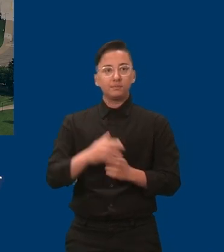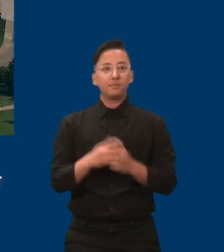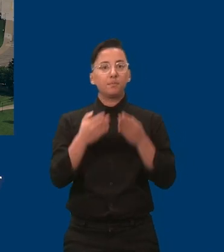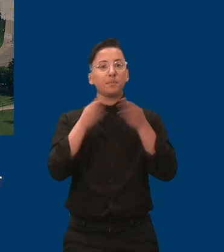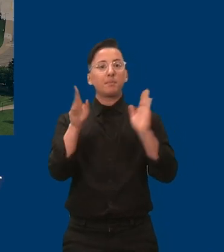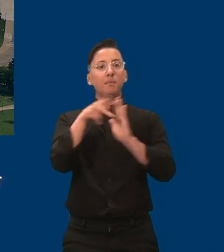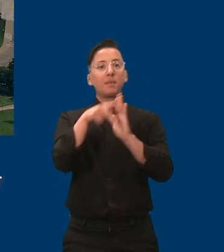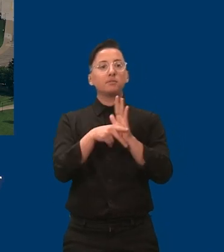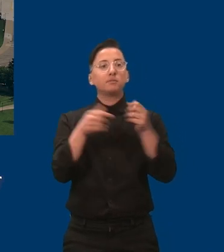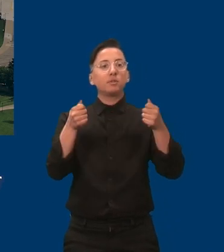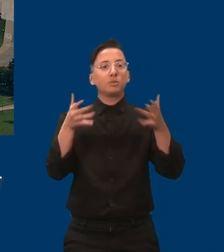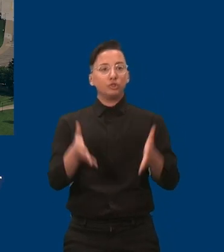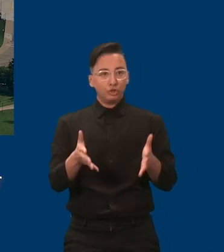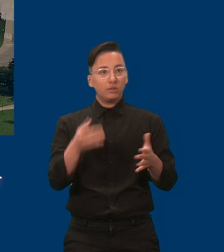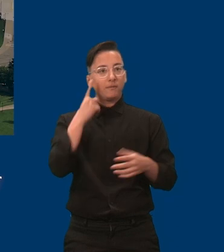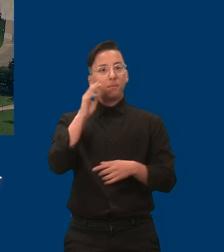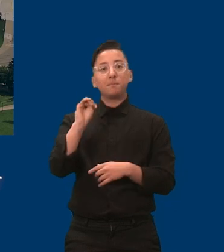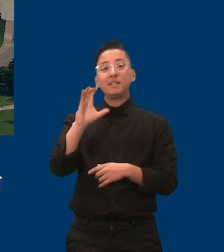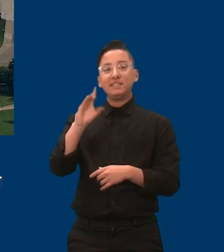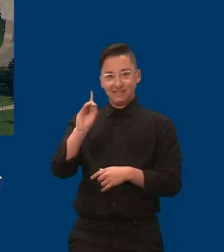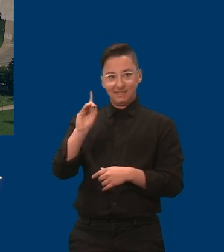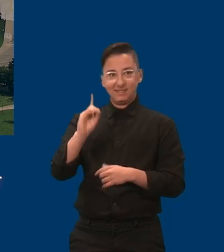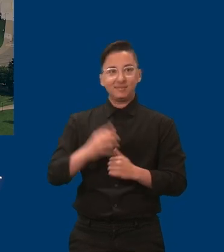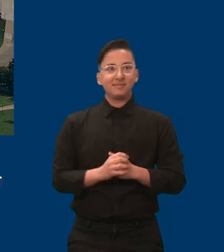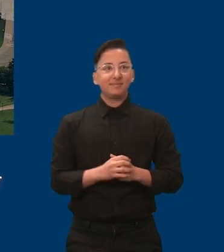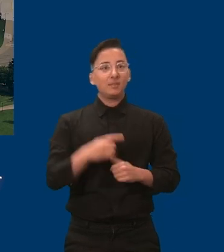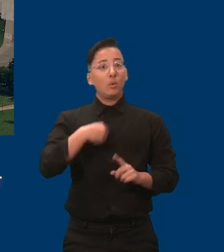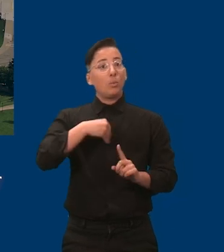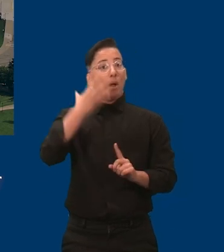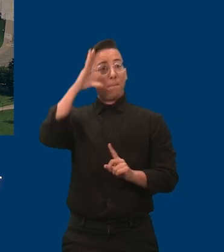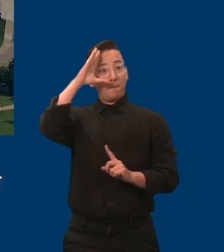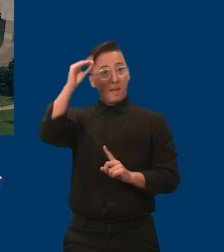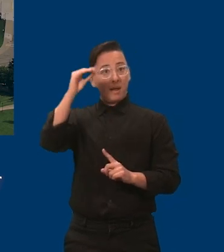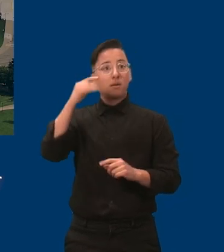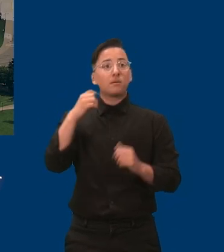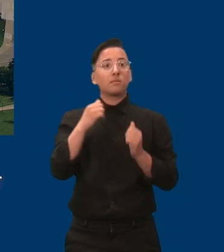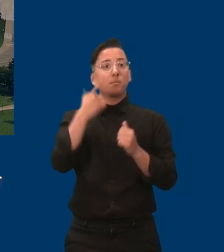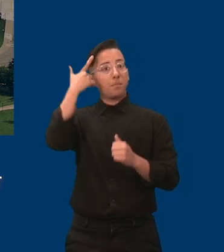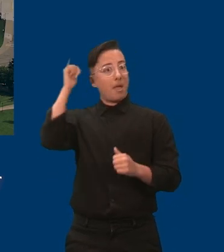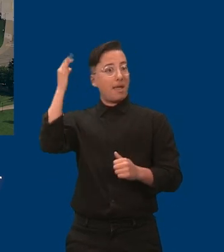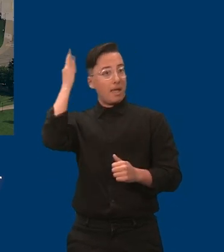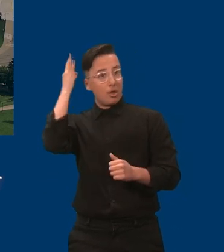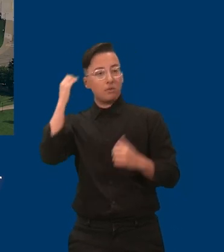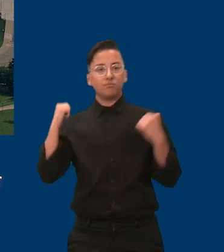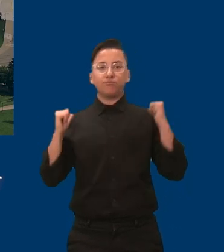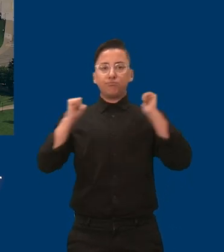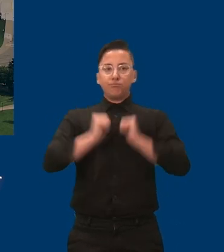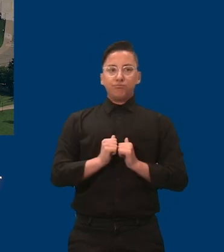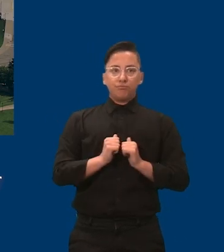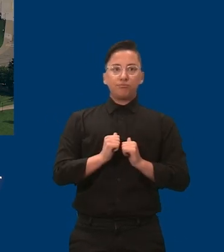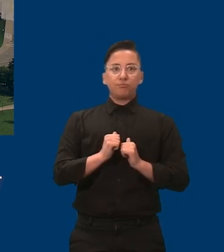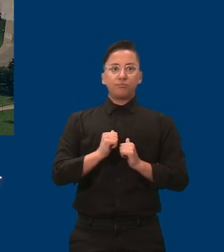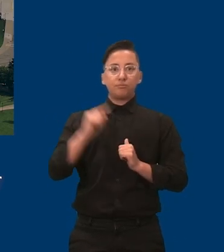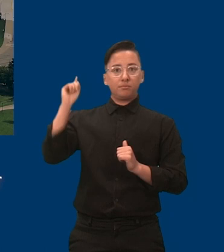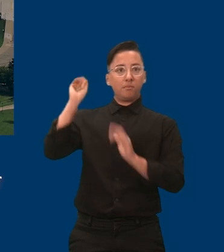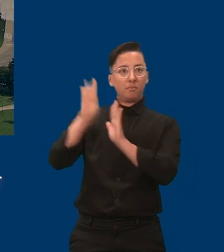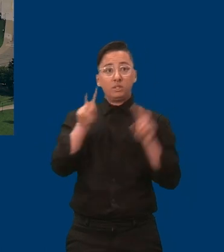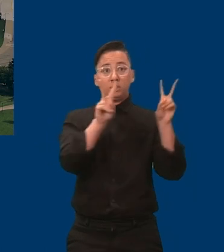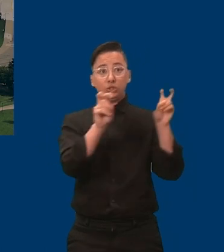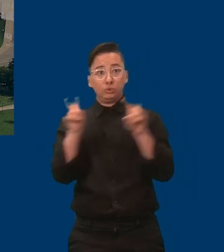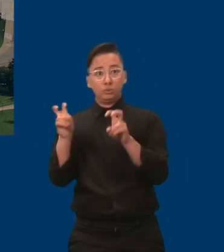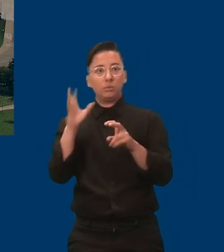I am a white male with blonde hair, wearing a suit with the Minnesota State Capitol Building as my background.